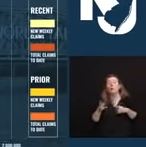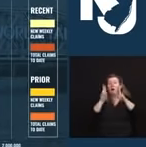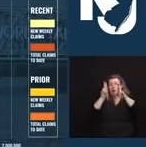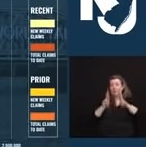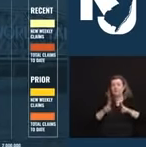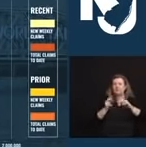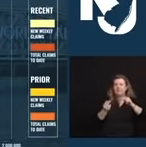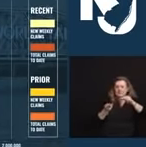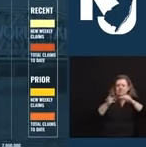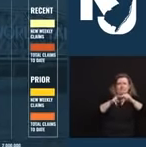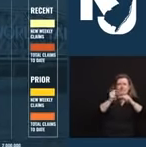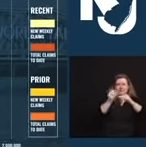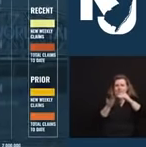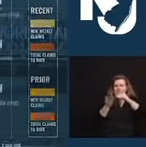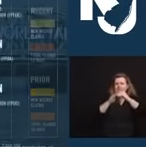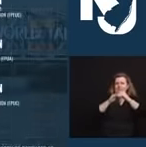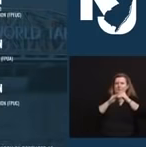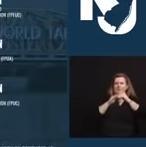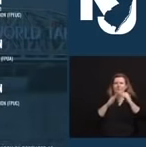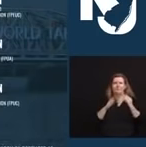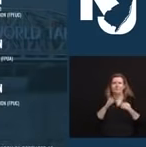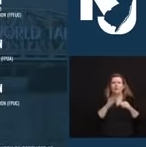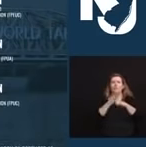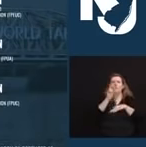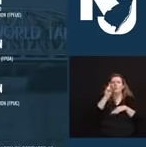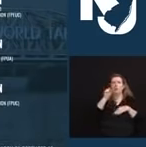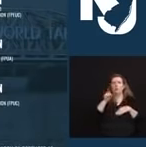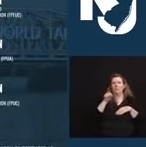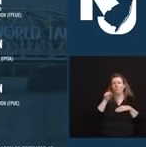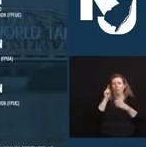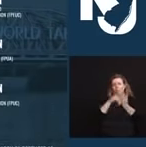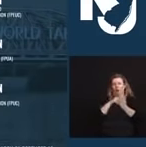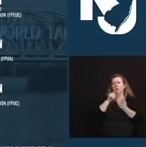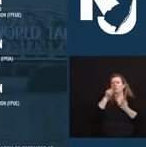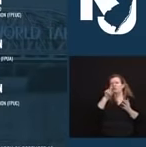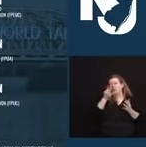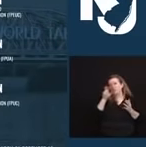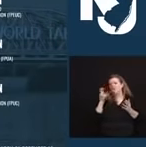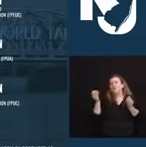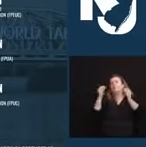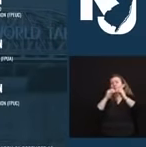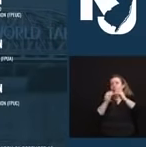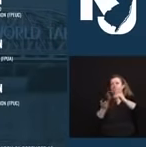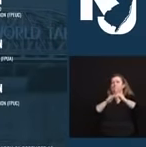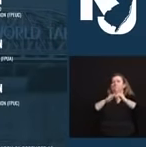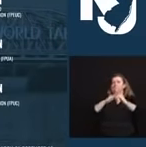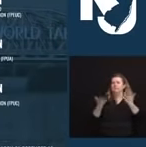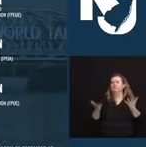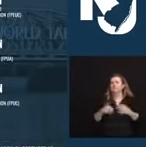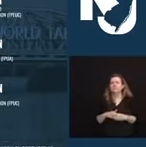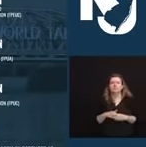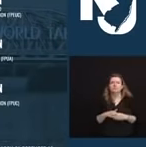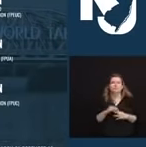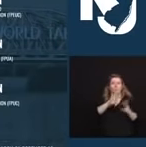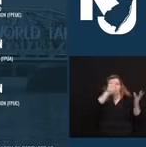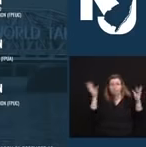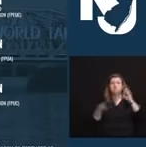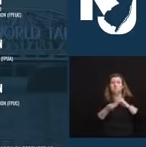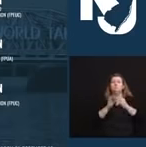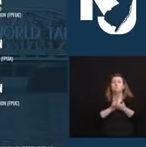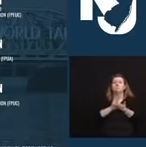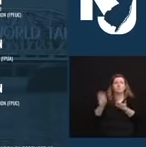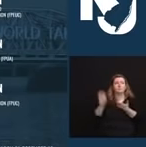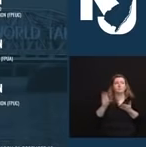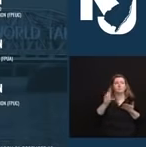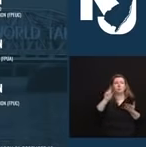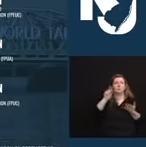statewide. Overall, New Jersey workers impacted by the pandemic have now received a total of $20.2